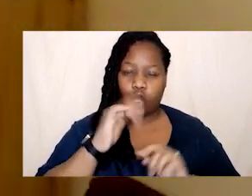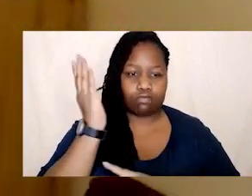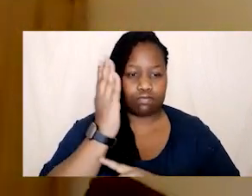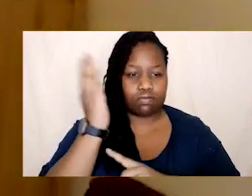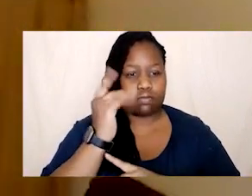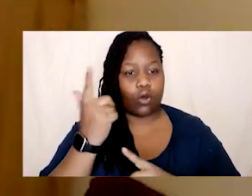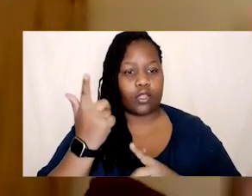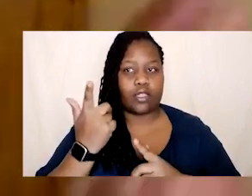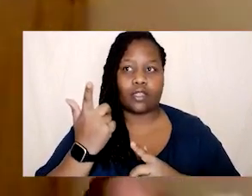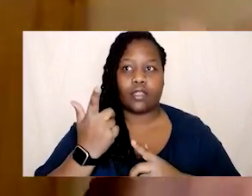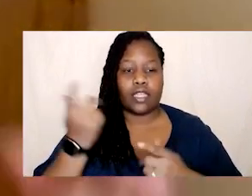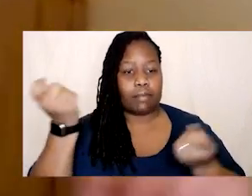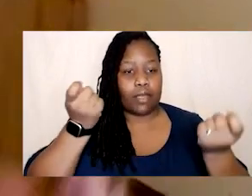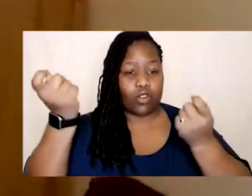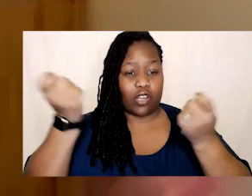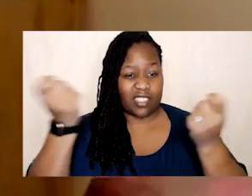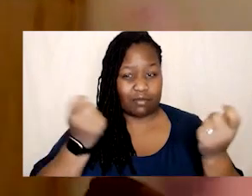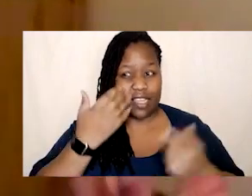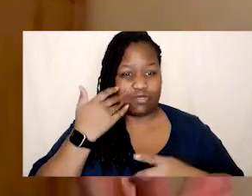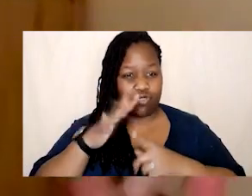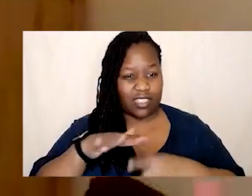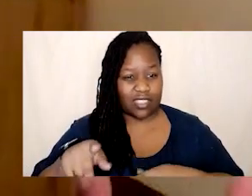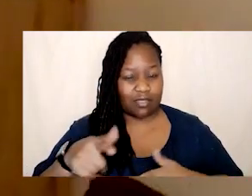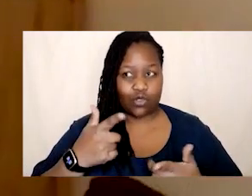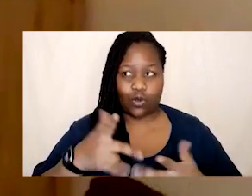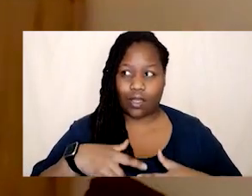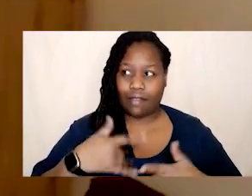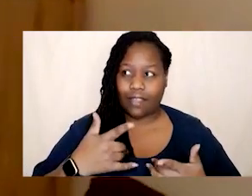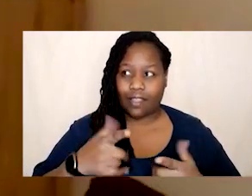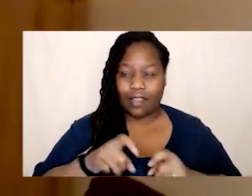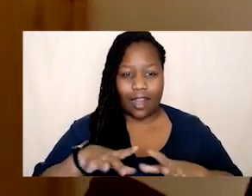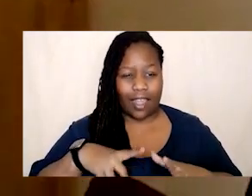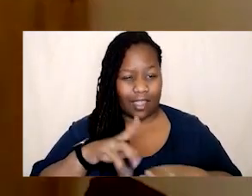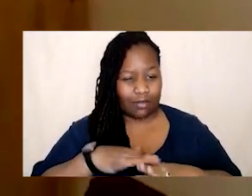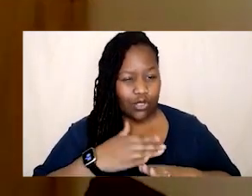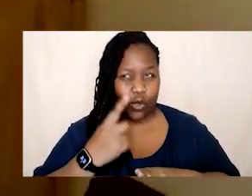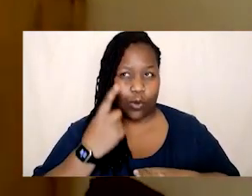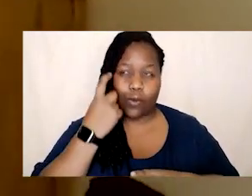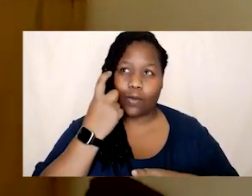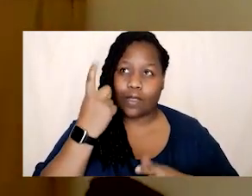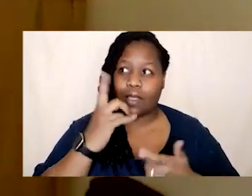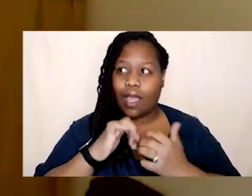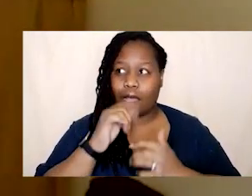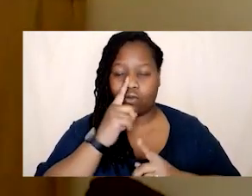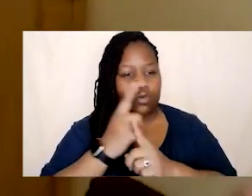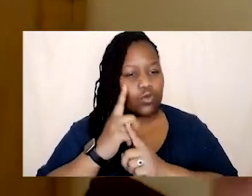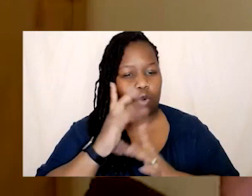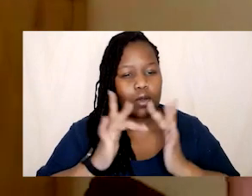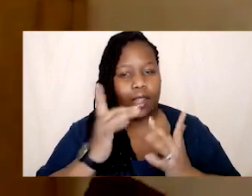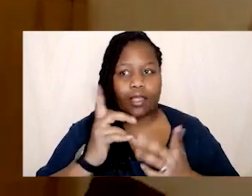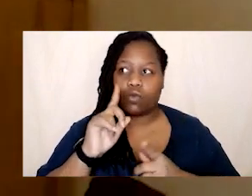like i don't think that's safe and actually like i'm being really kind of slow to think about how do we talk online what keeps us safe